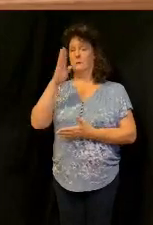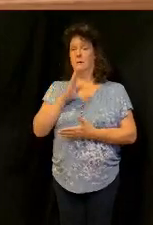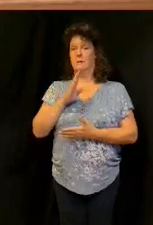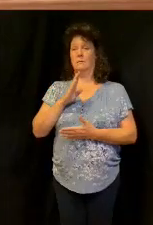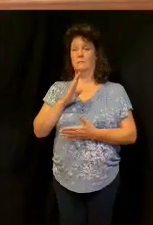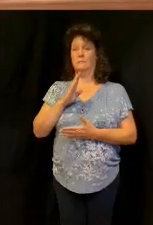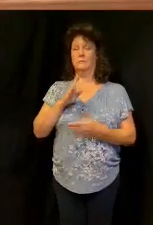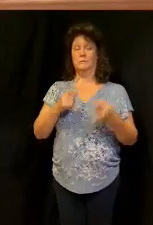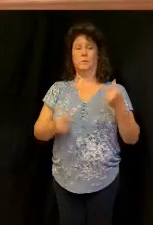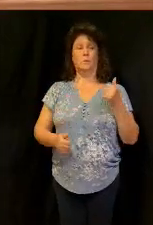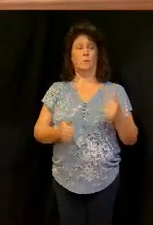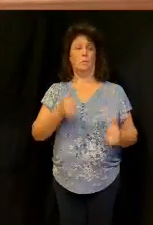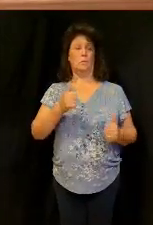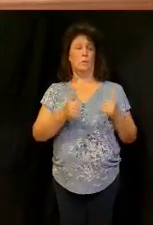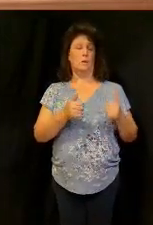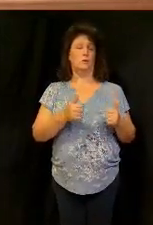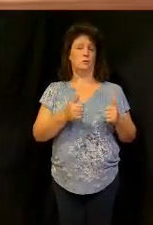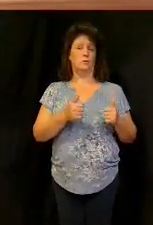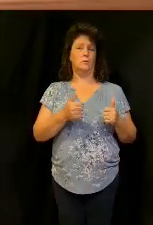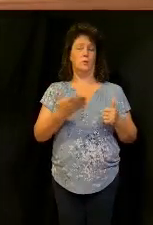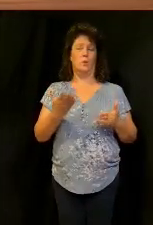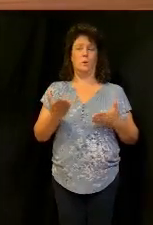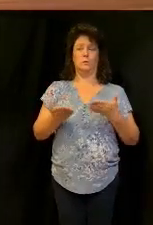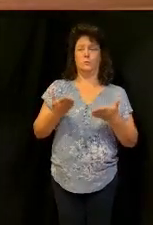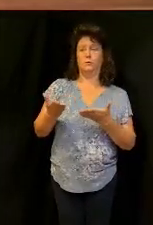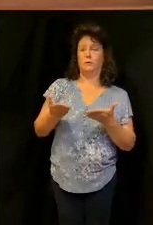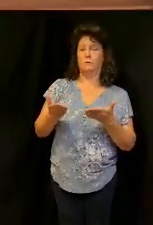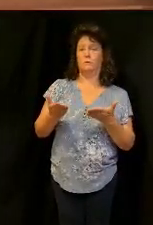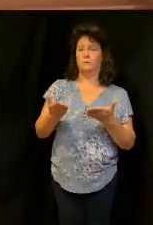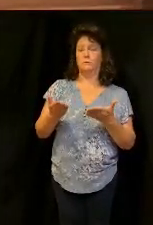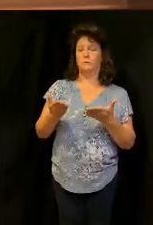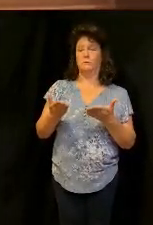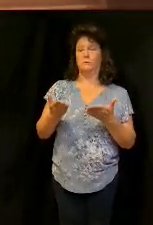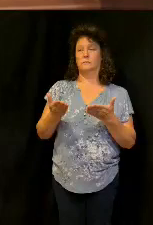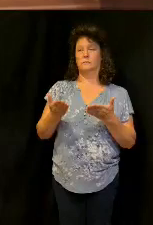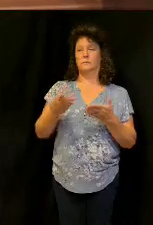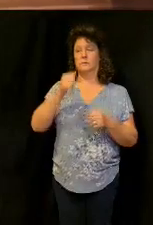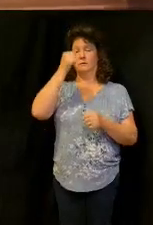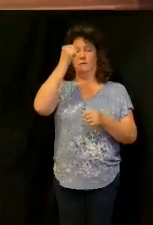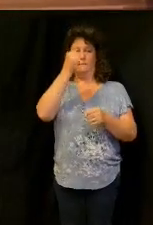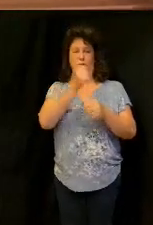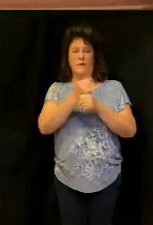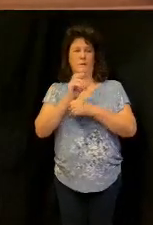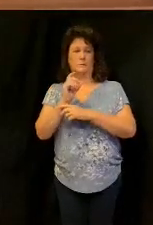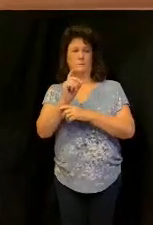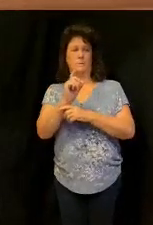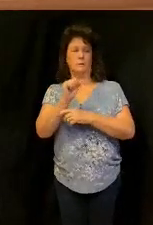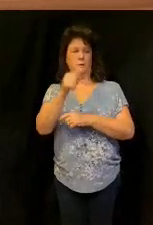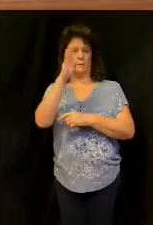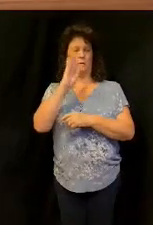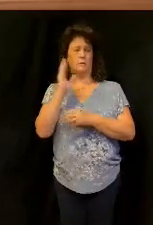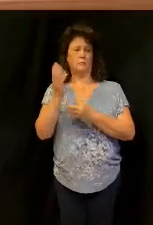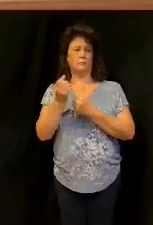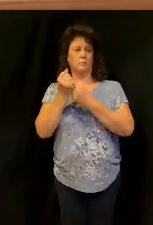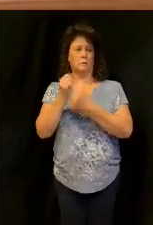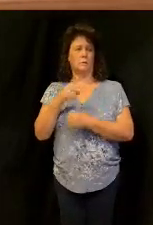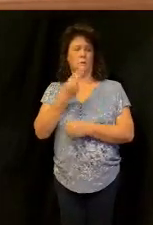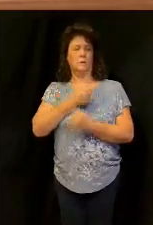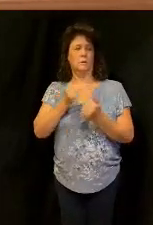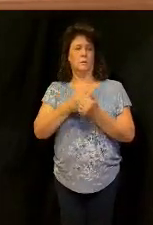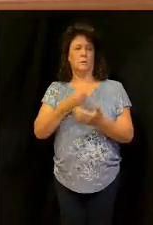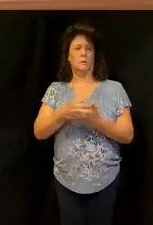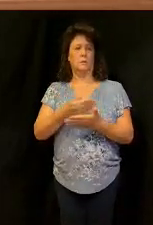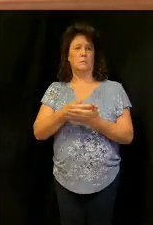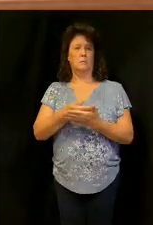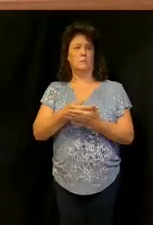it's about faithfulness discipleship can God trust us with our money giving is the